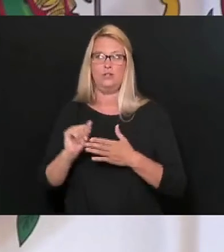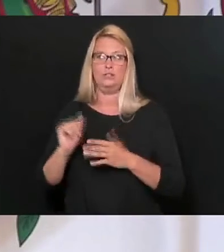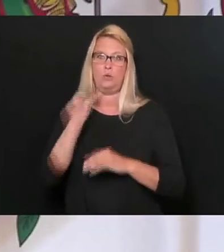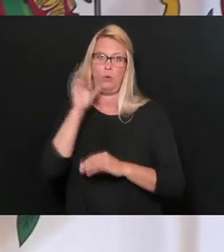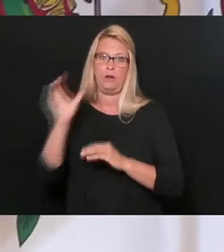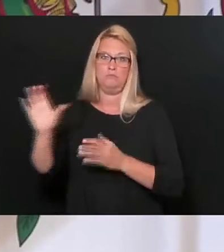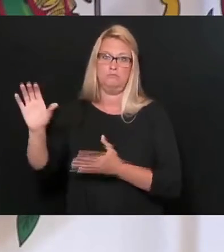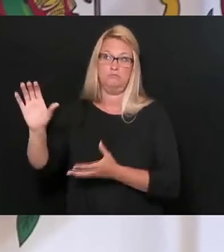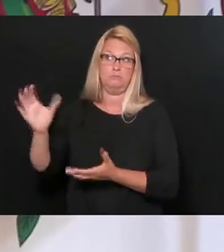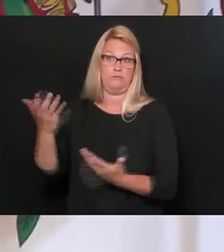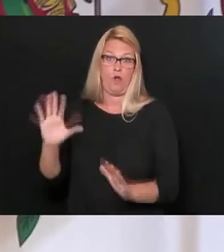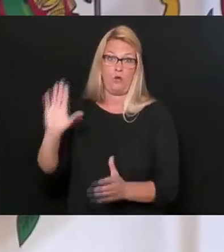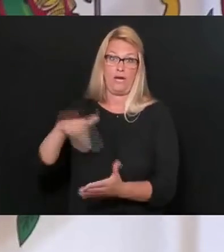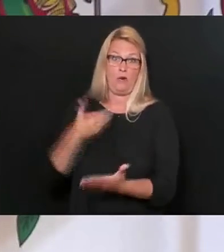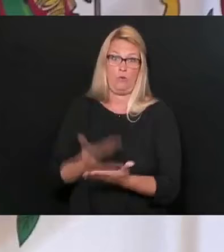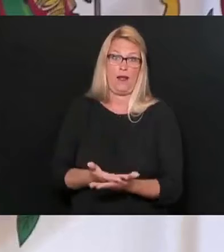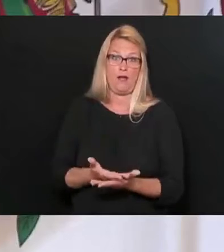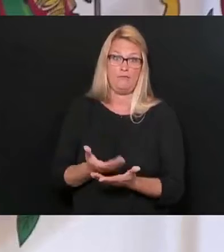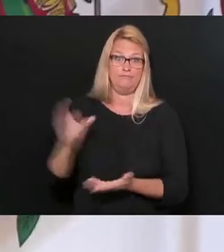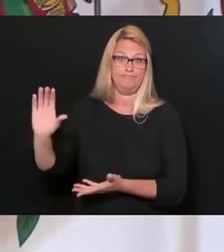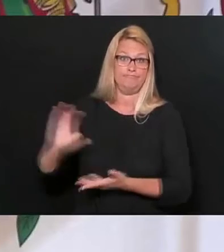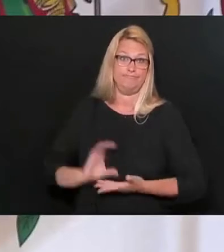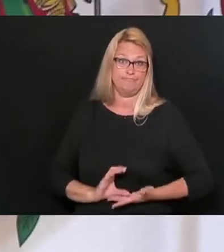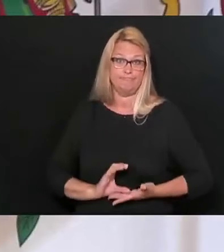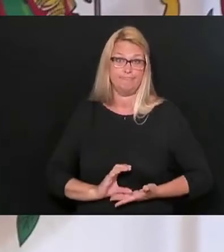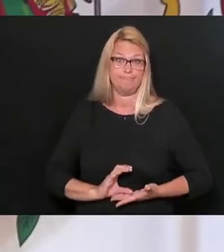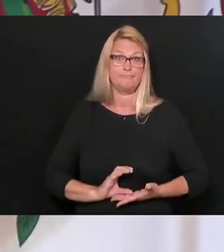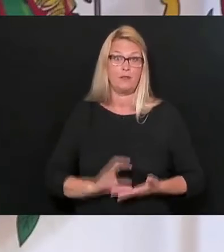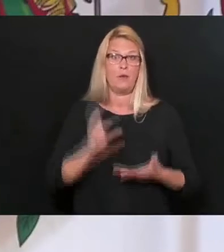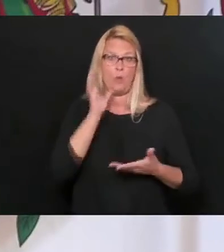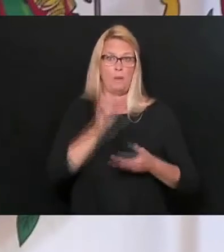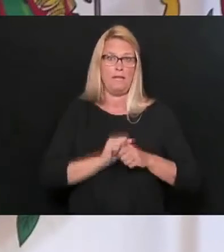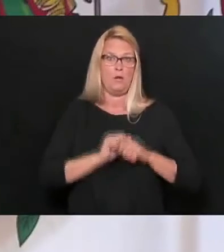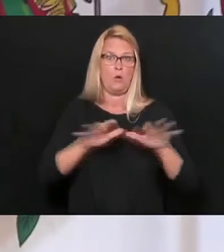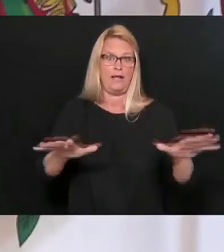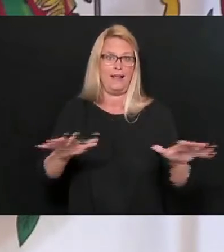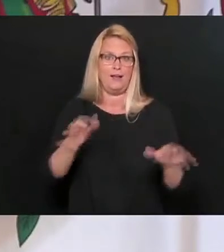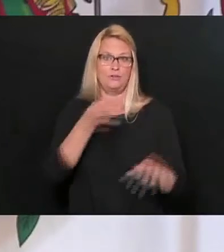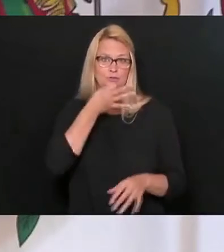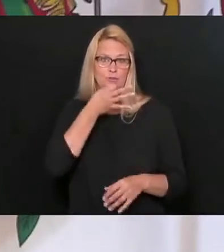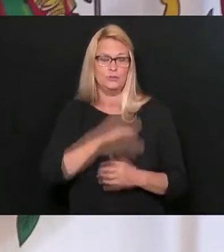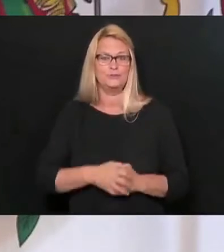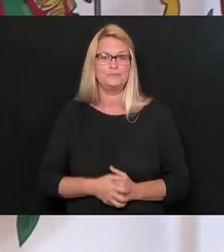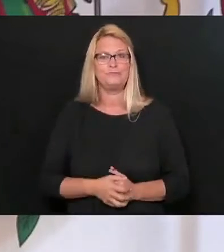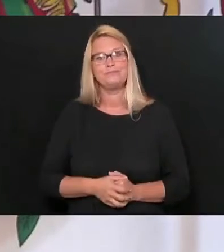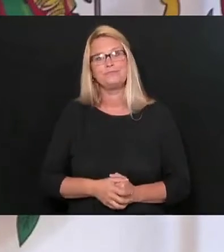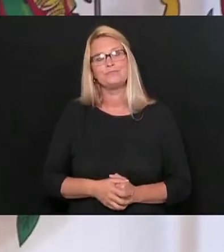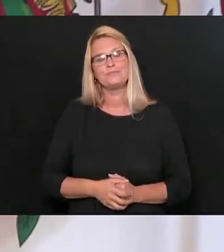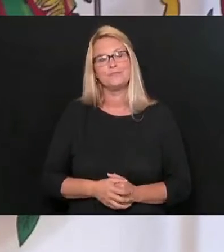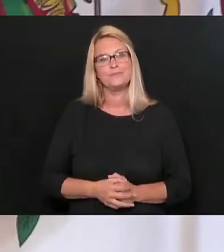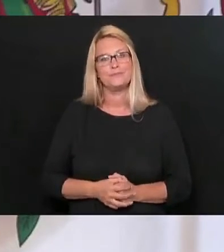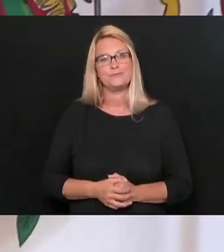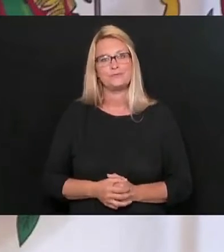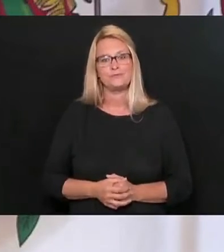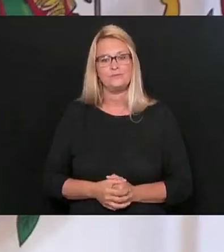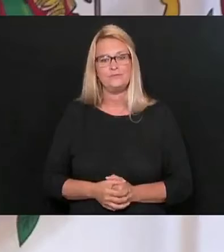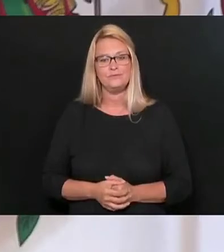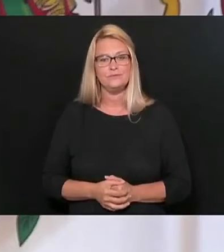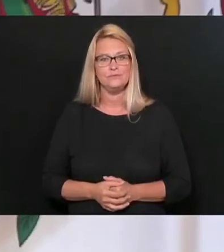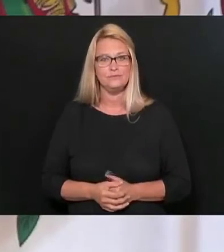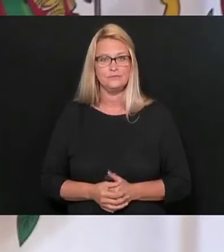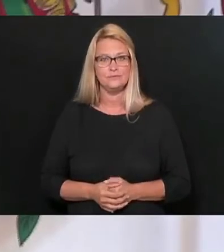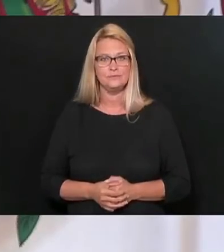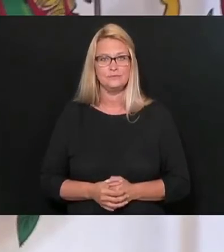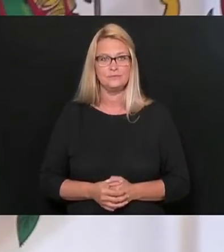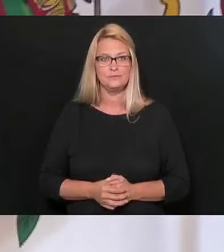Virginia, or is already here, will be going out from us. And, and, and so good news. And, and